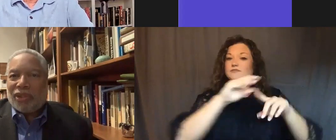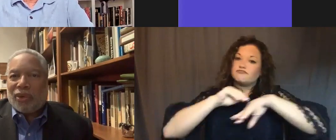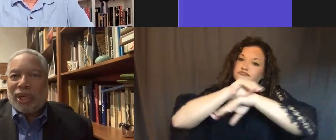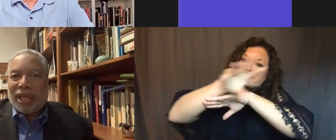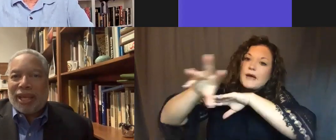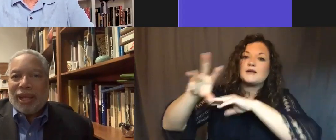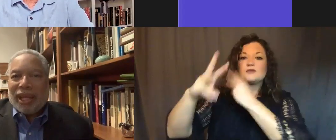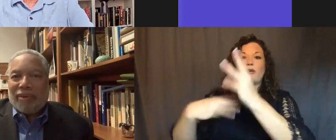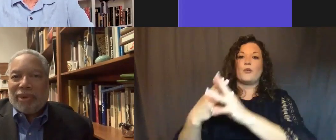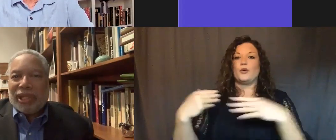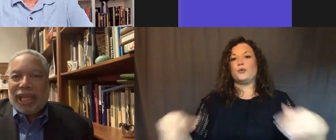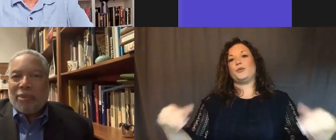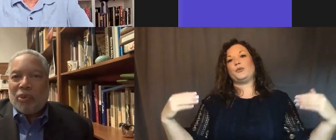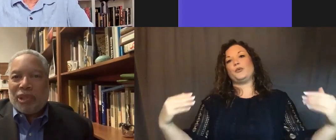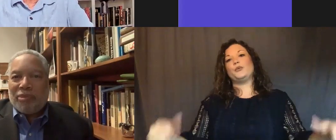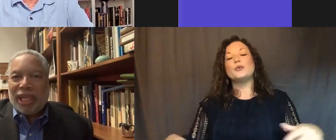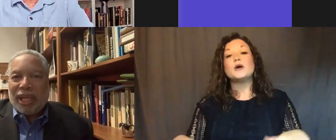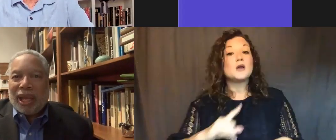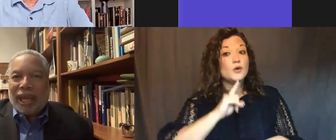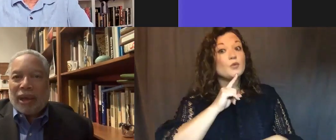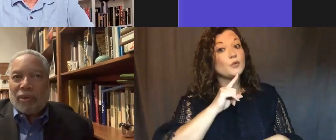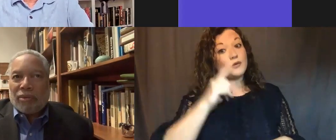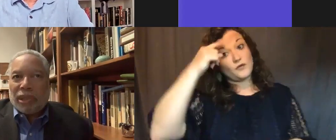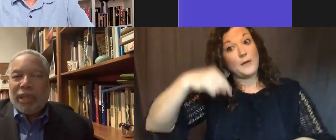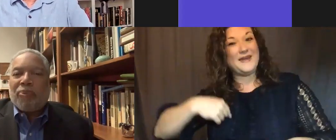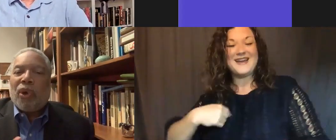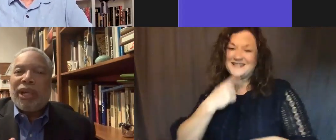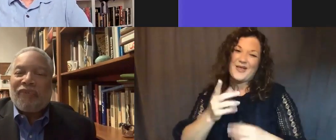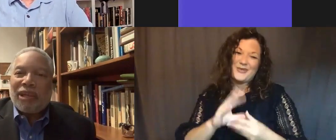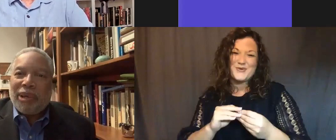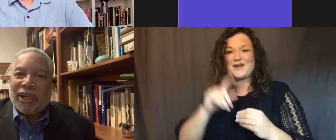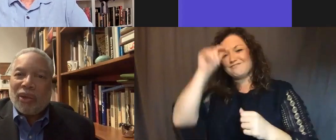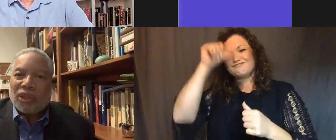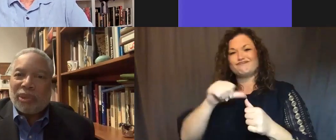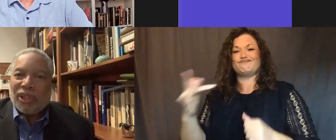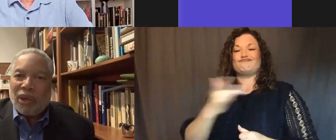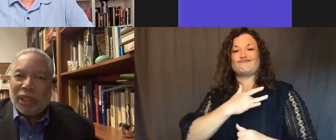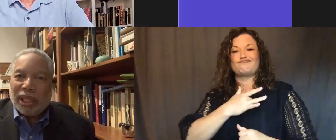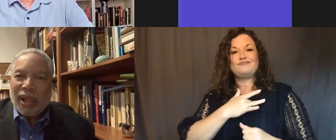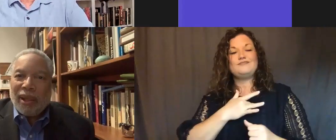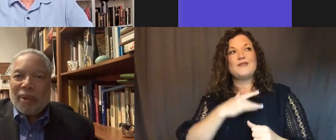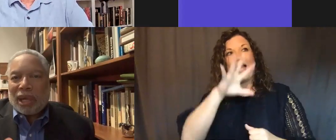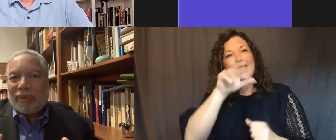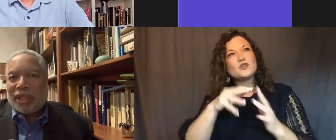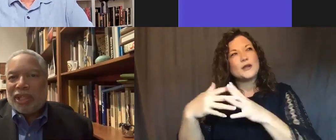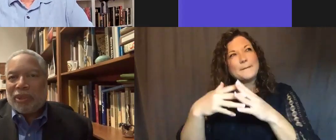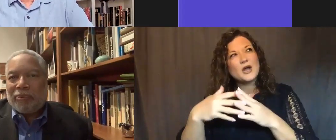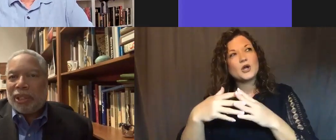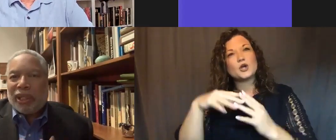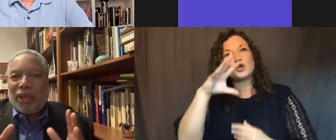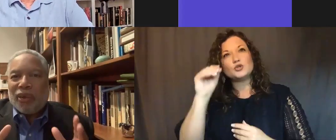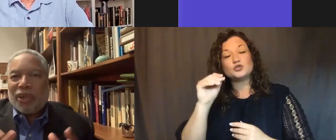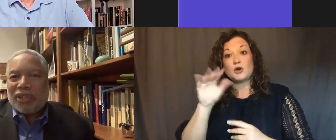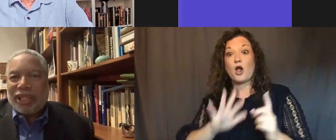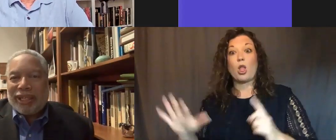always tell the story and that it really came home to me how important African American culture was globally when I was on a trip